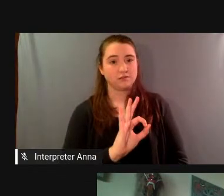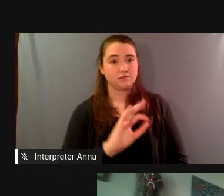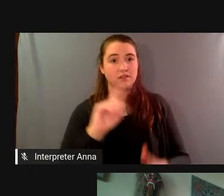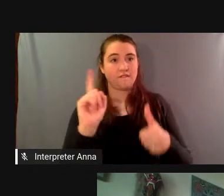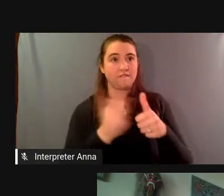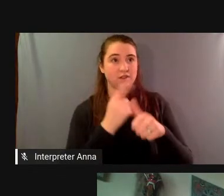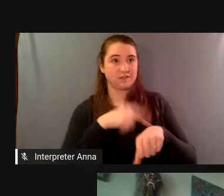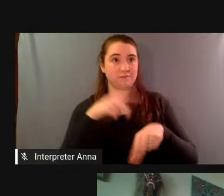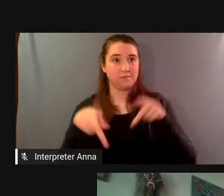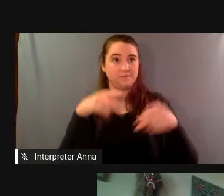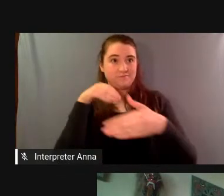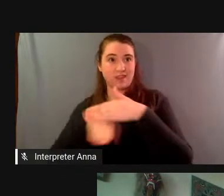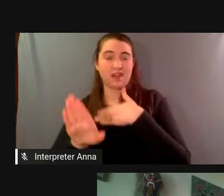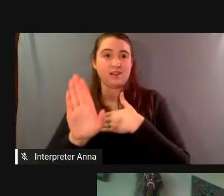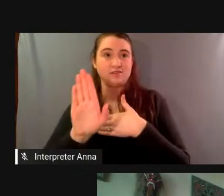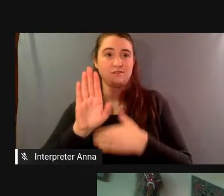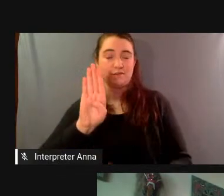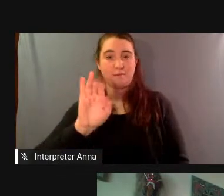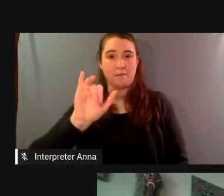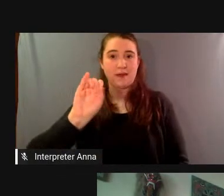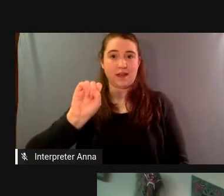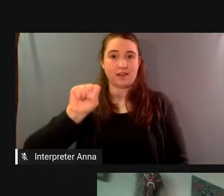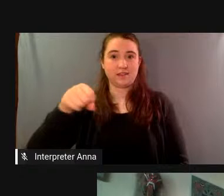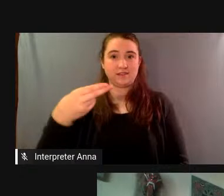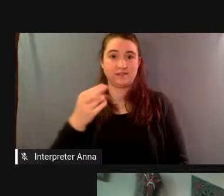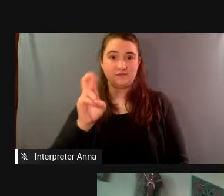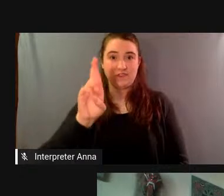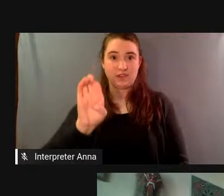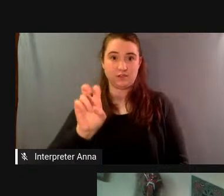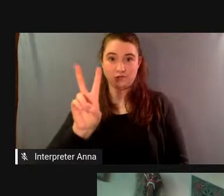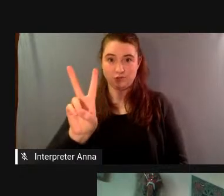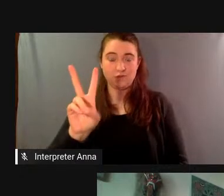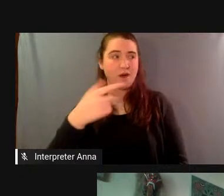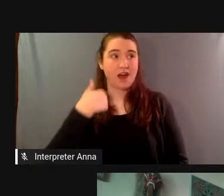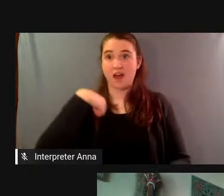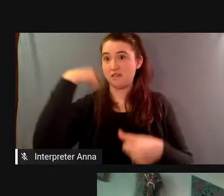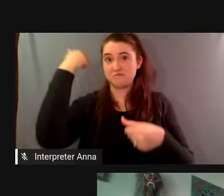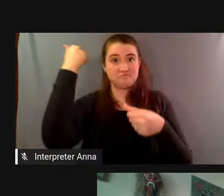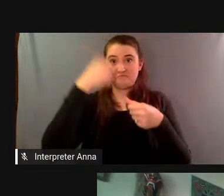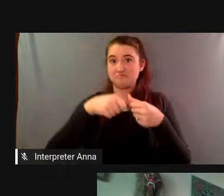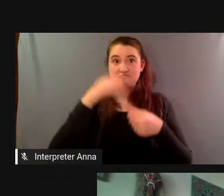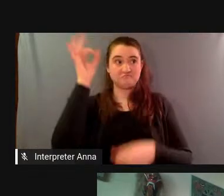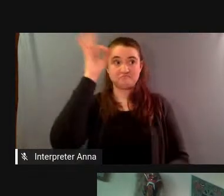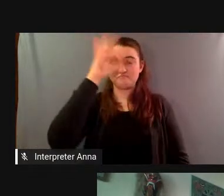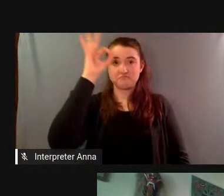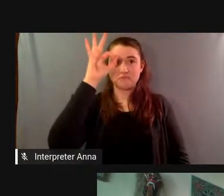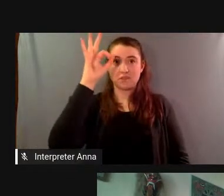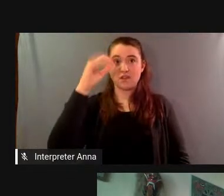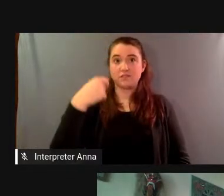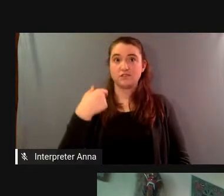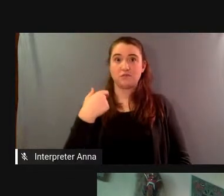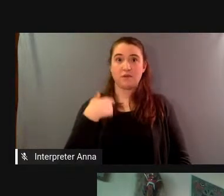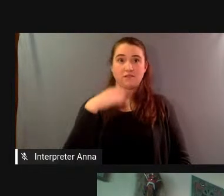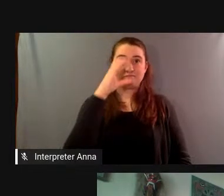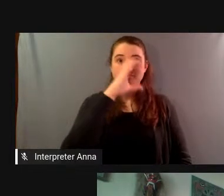had no recollection of biosphere 2 i was encountering it for the first time when i saw images on the internet so um you